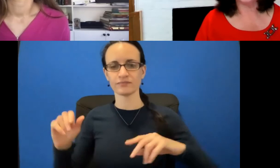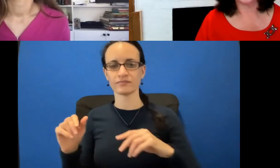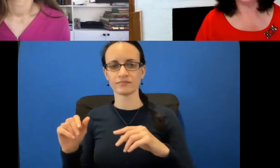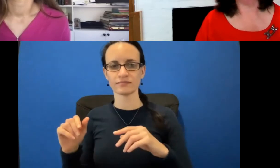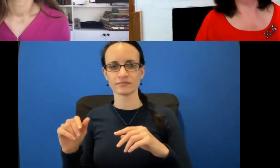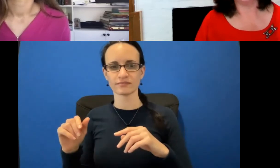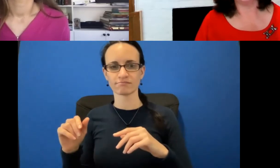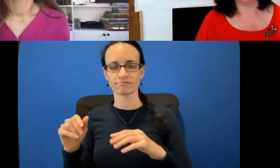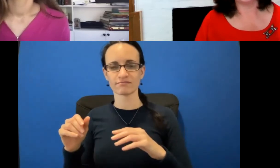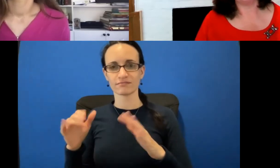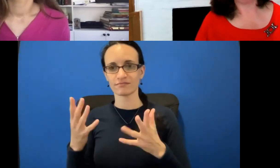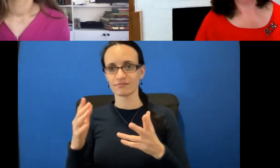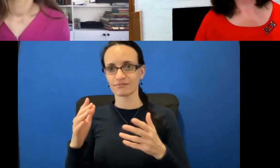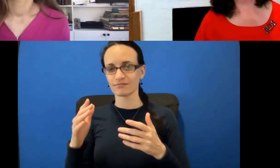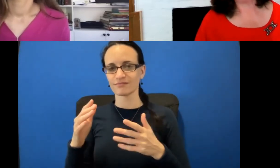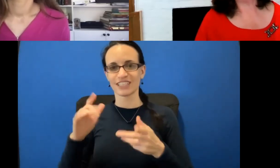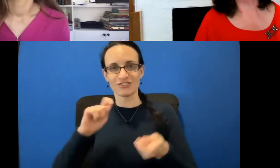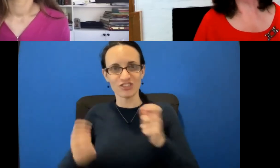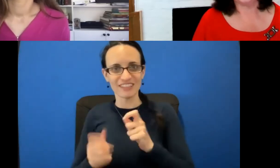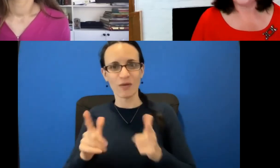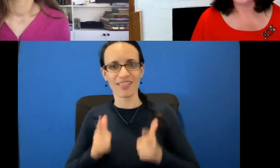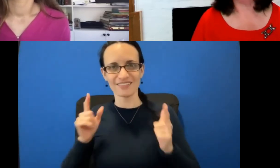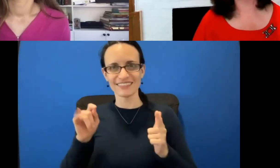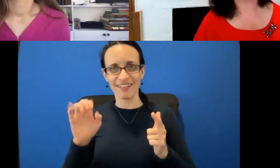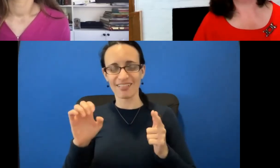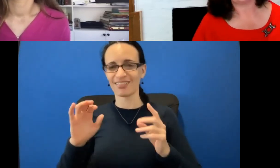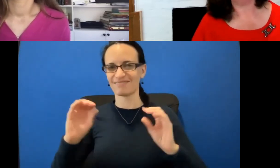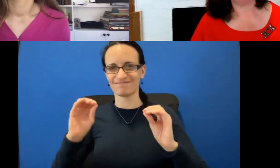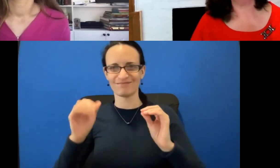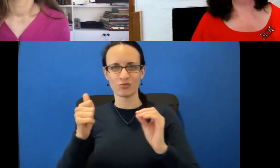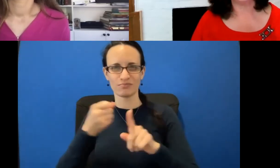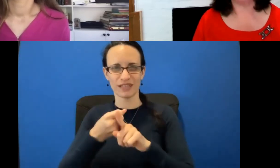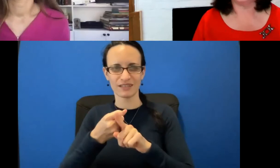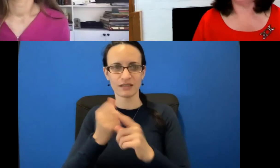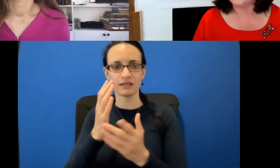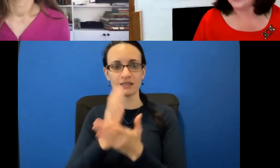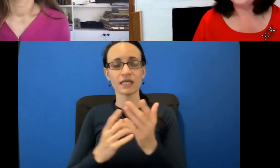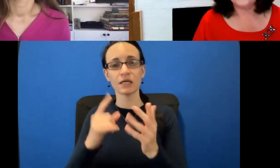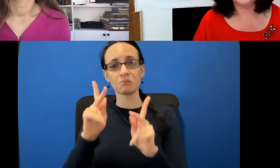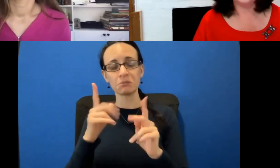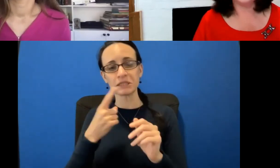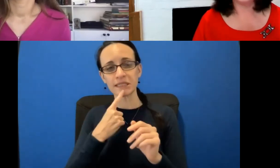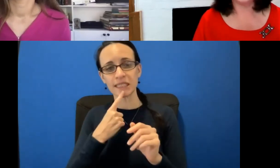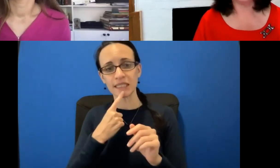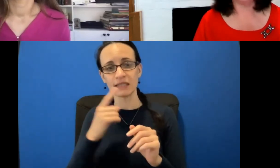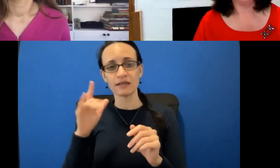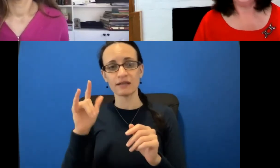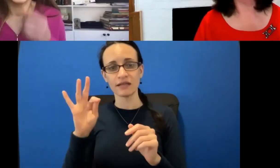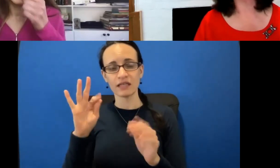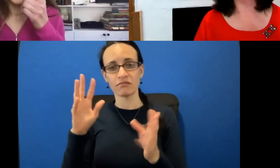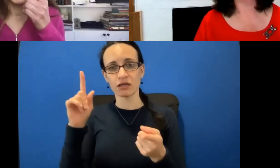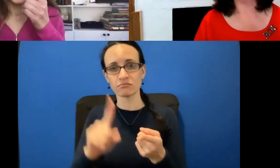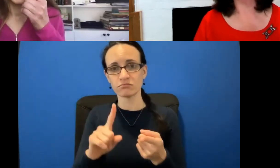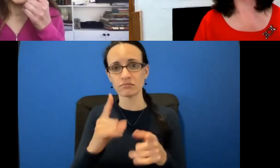changes that you can make. Some people suggest that perhaps decreasing your alcohol intake might have an effect on your breast density.